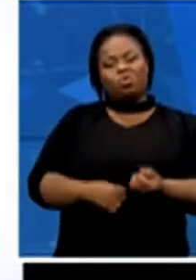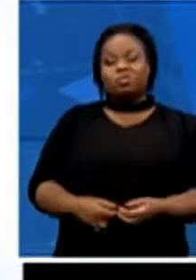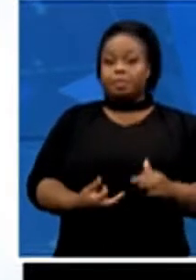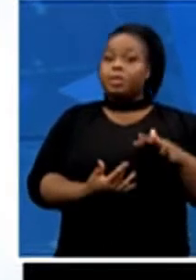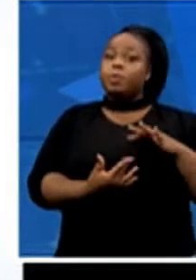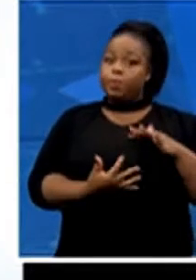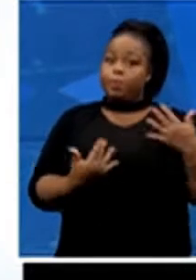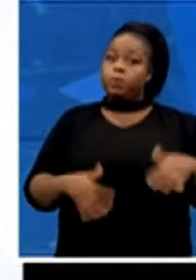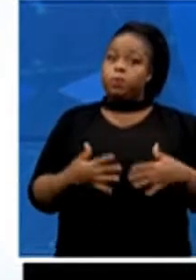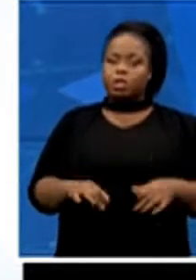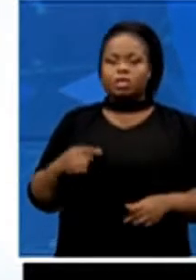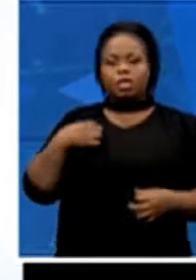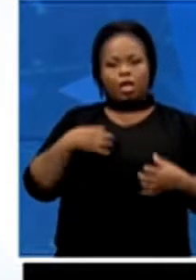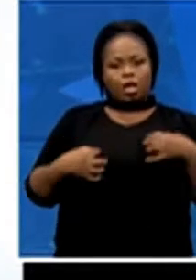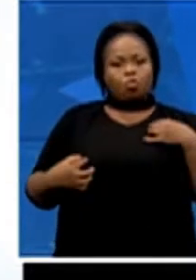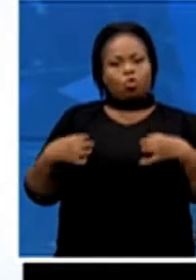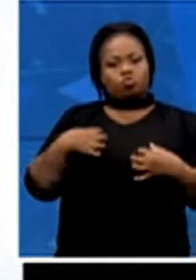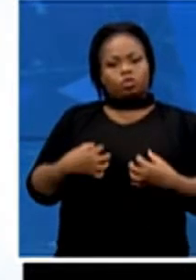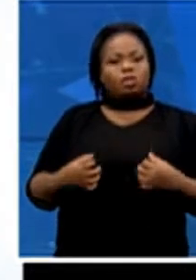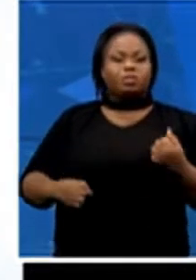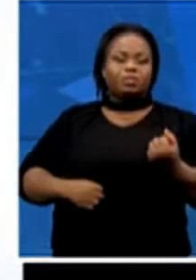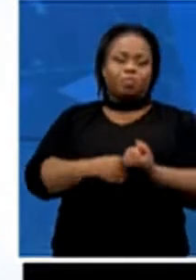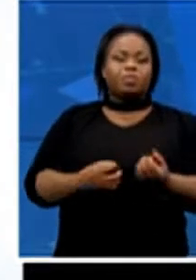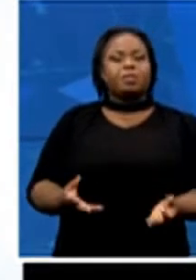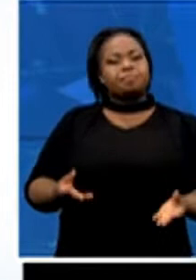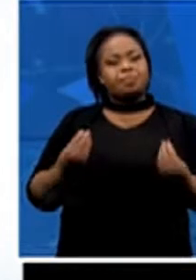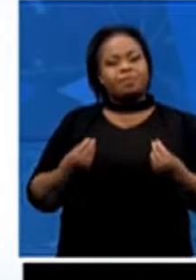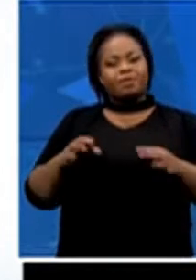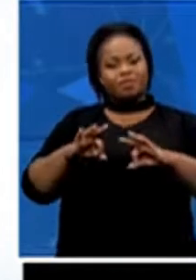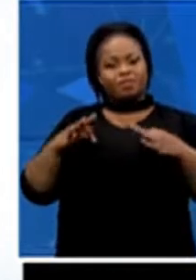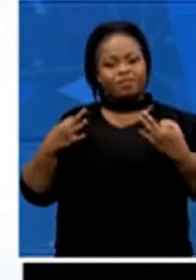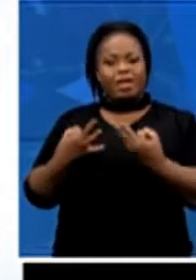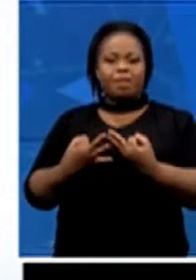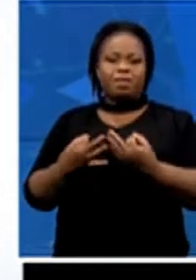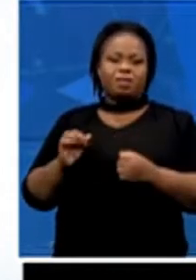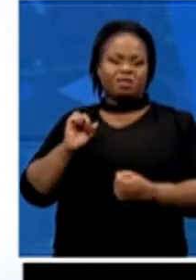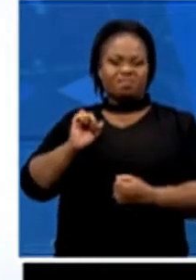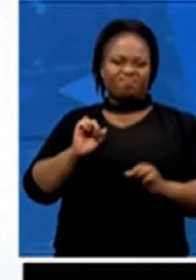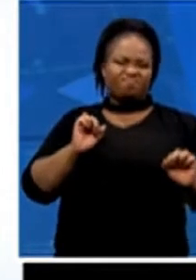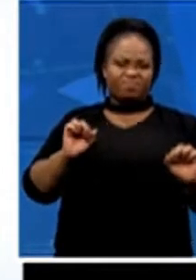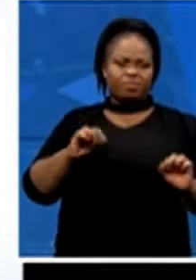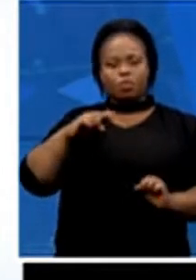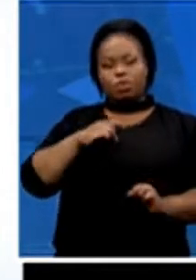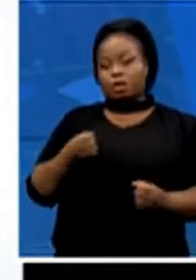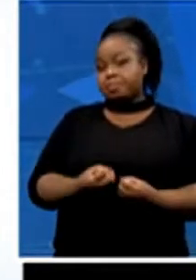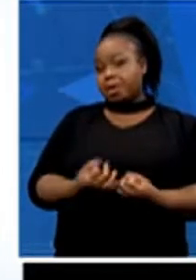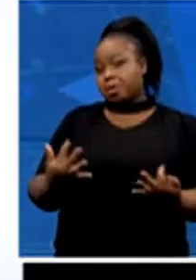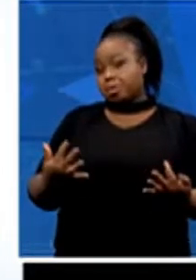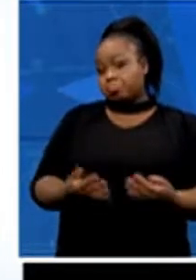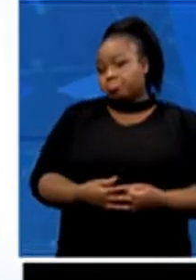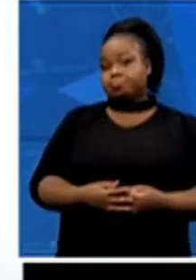that they had received from their families. And as I mentioned, in many cases, of the black African kids,